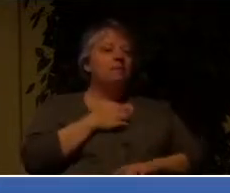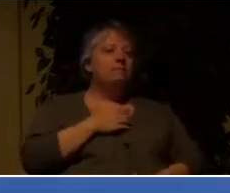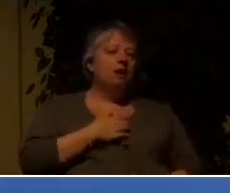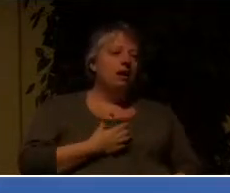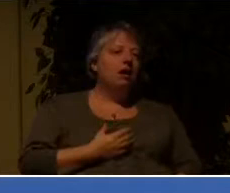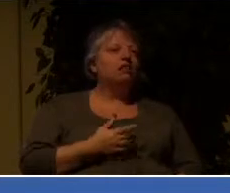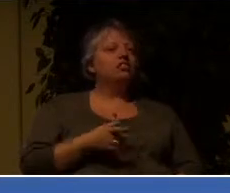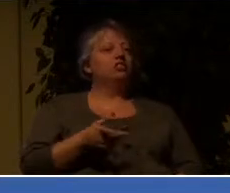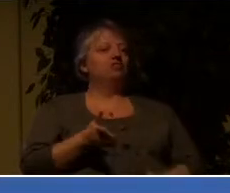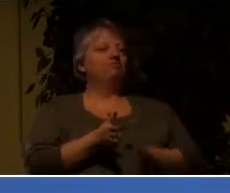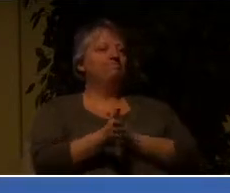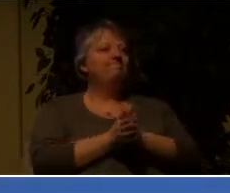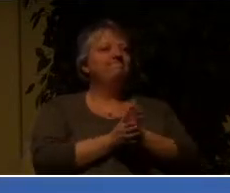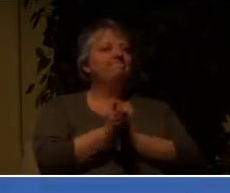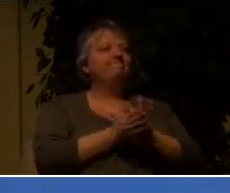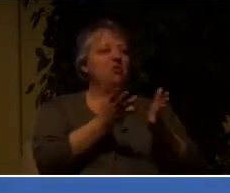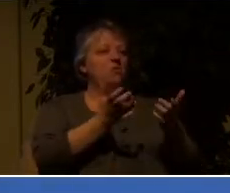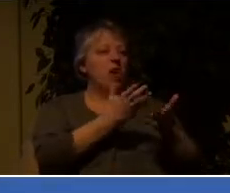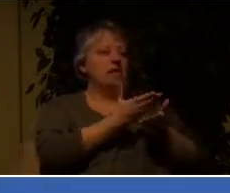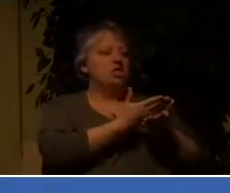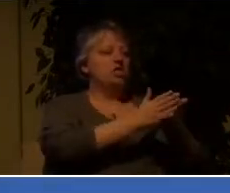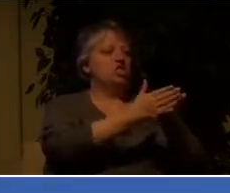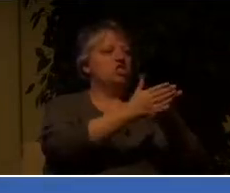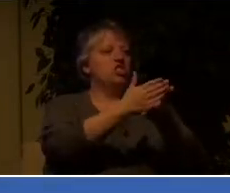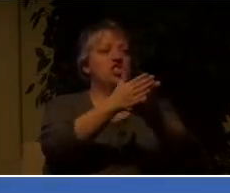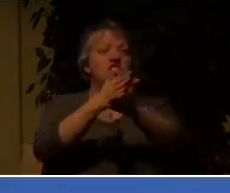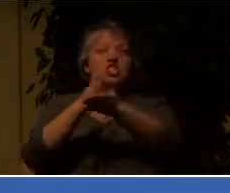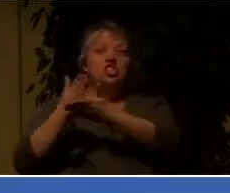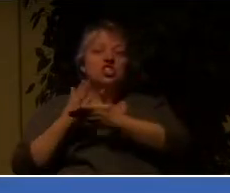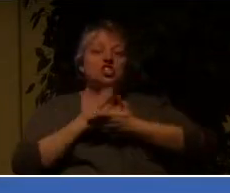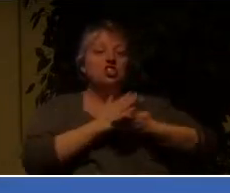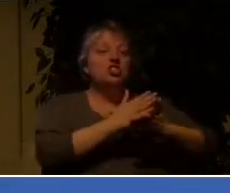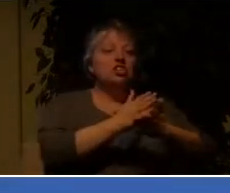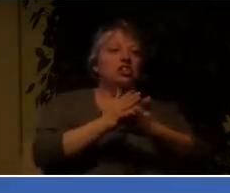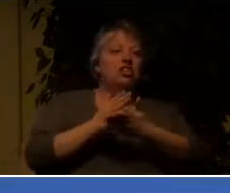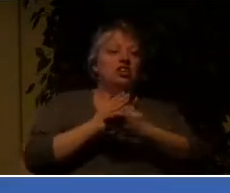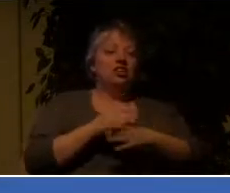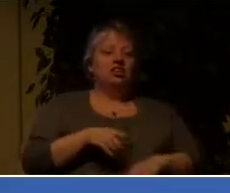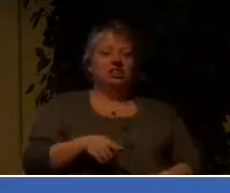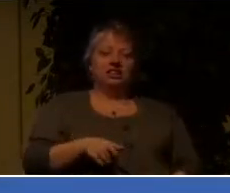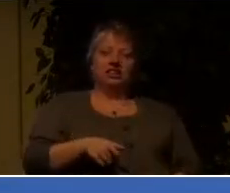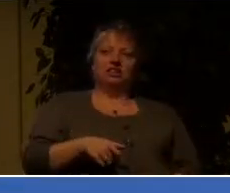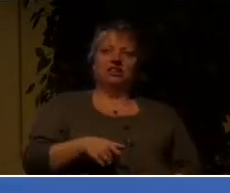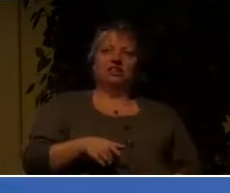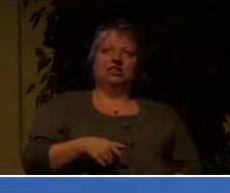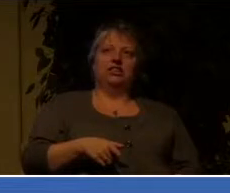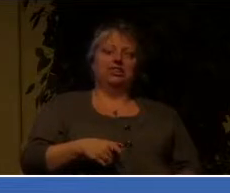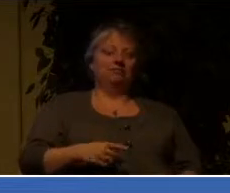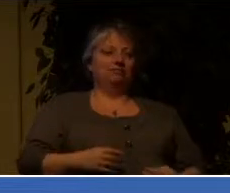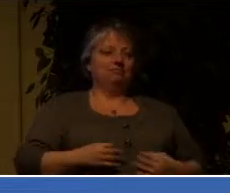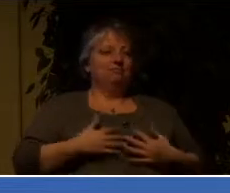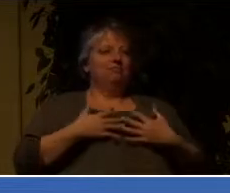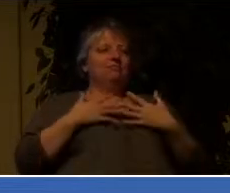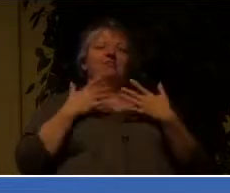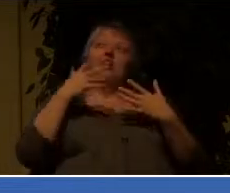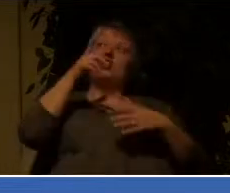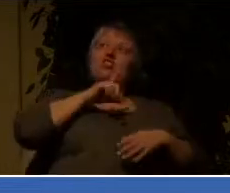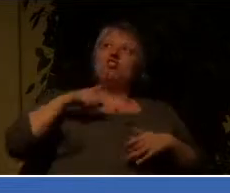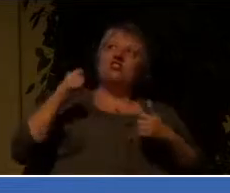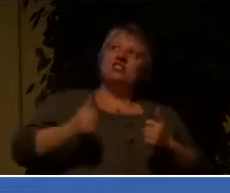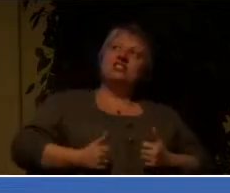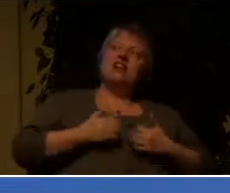food and cook food, all of a sudden here is this dissociated piece coming back to life with a vengeance saying,